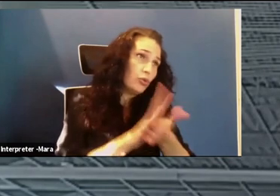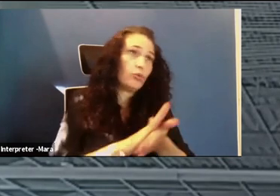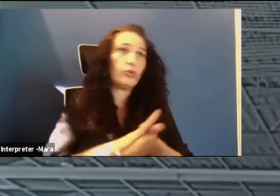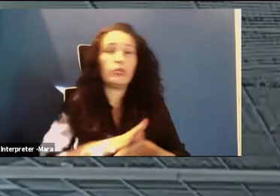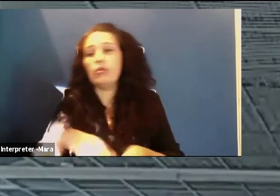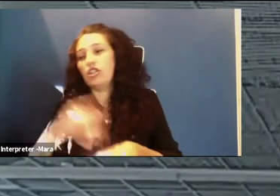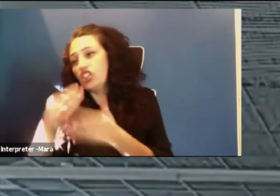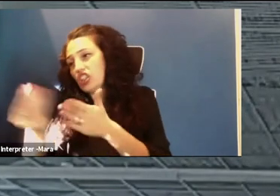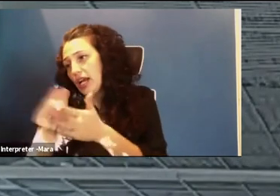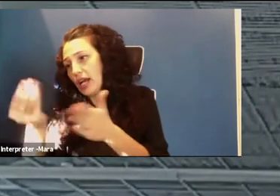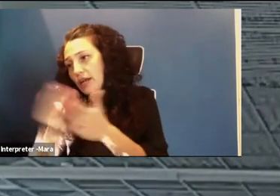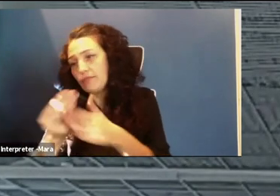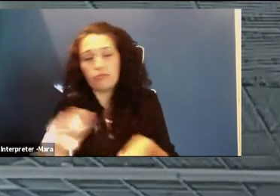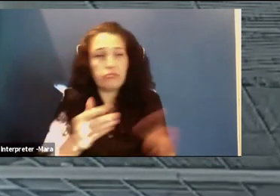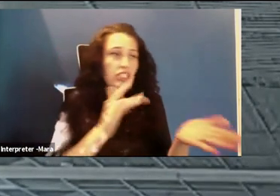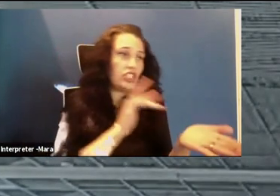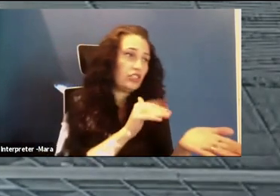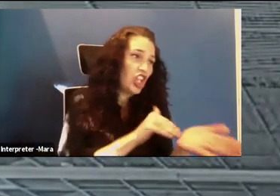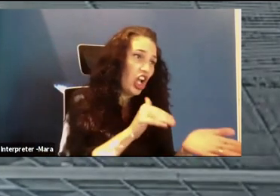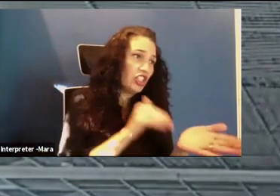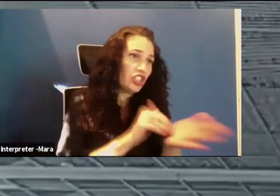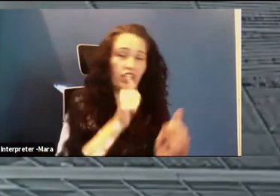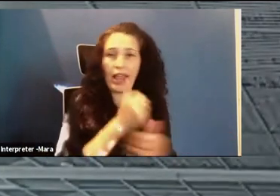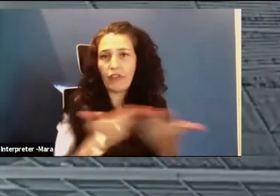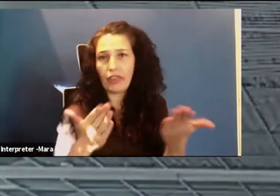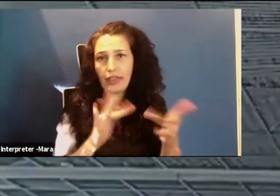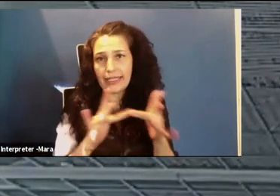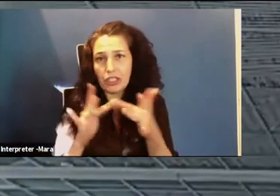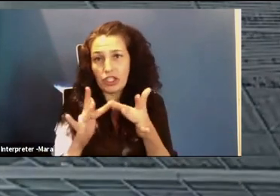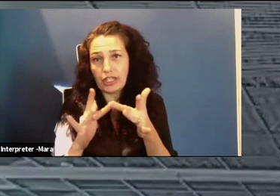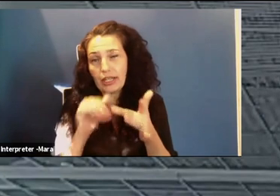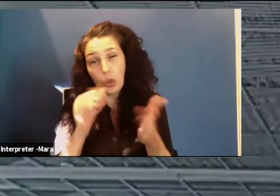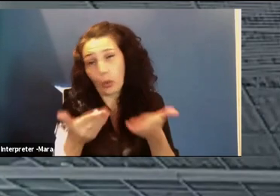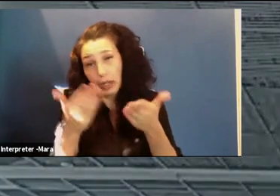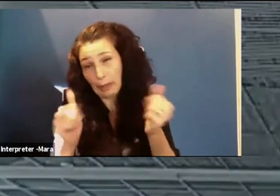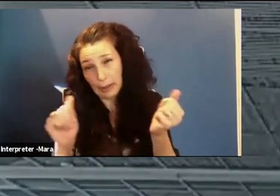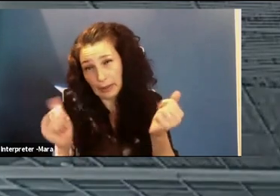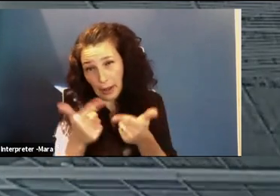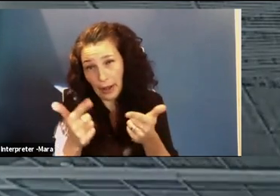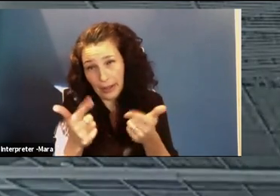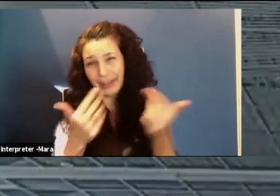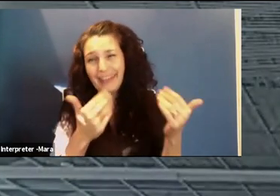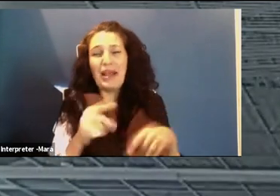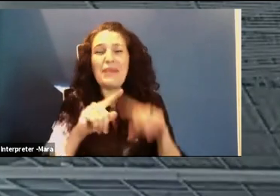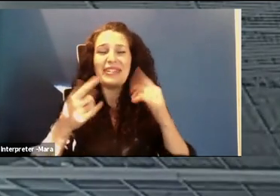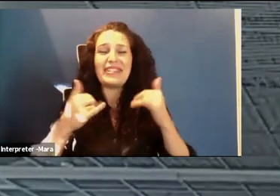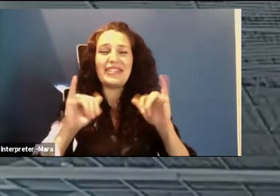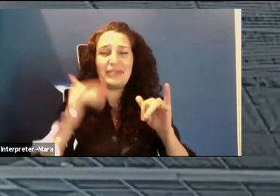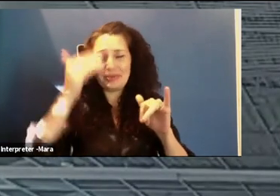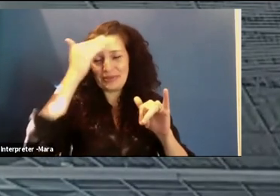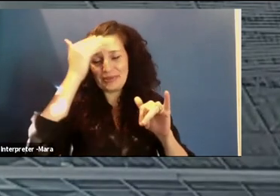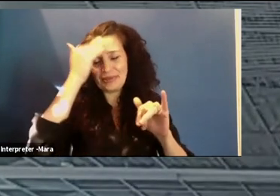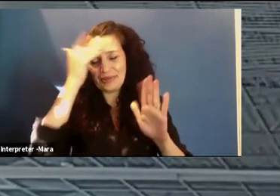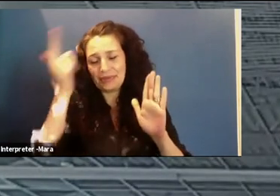aspect of your lives digitally. Although I wouldn't recommend it. With that said, more and more cyber crime is